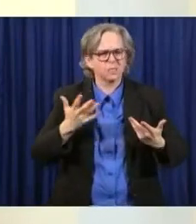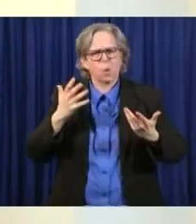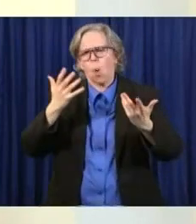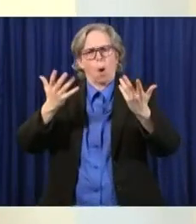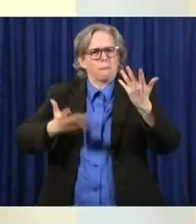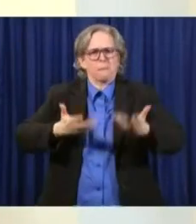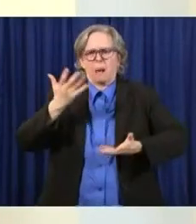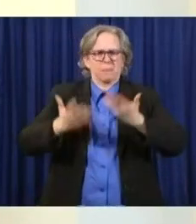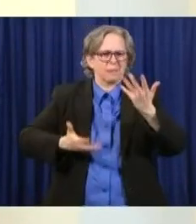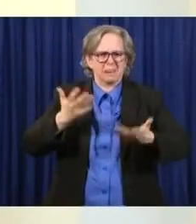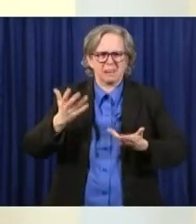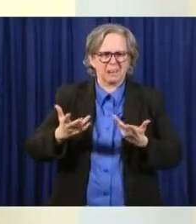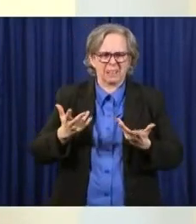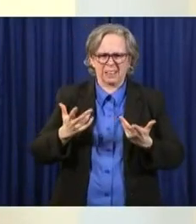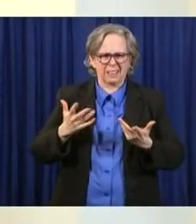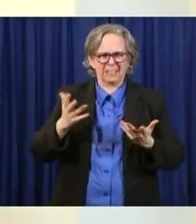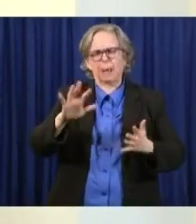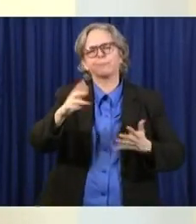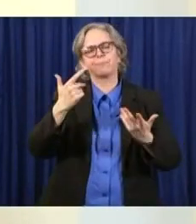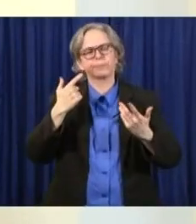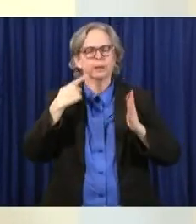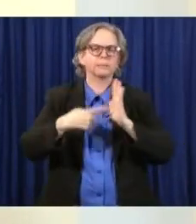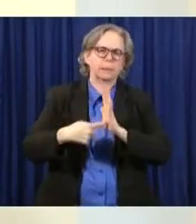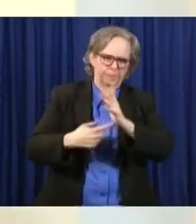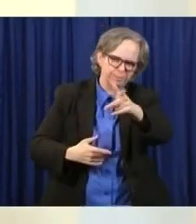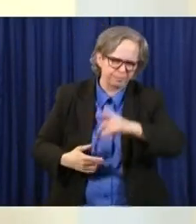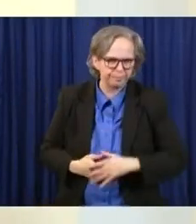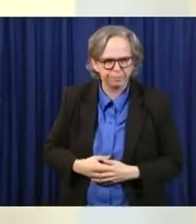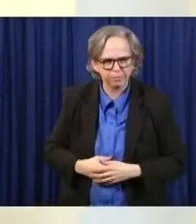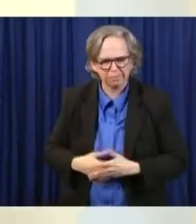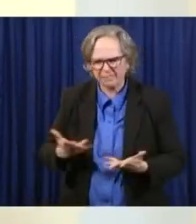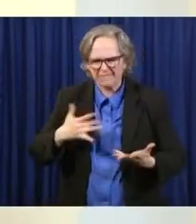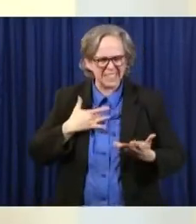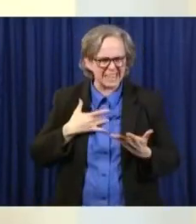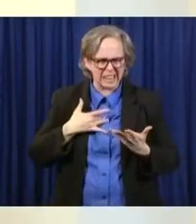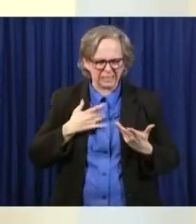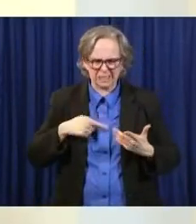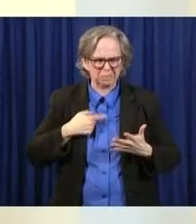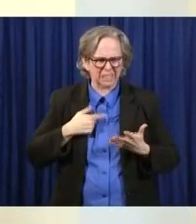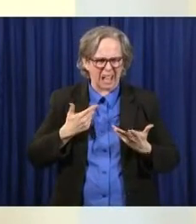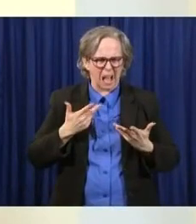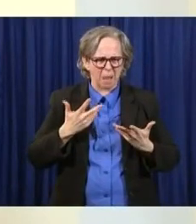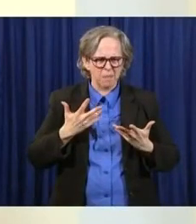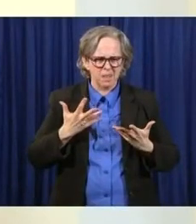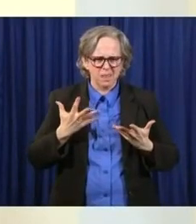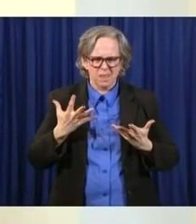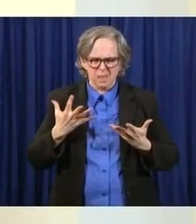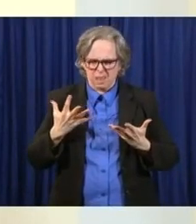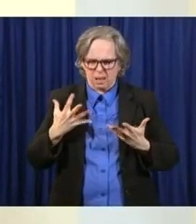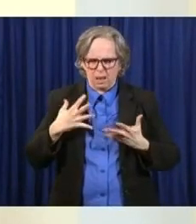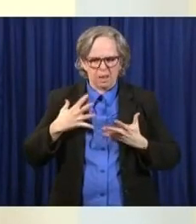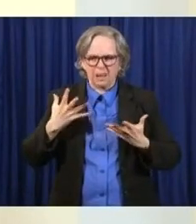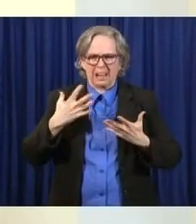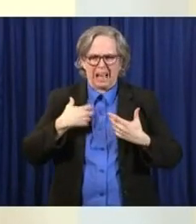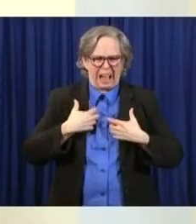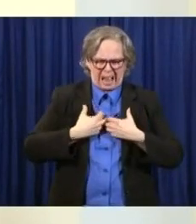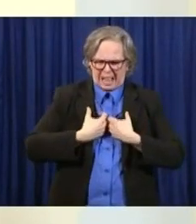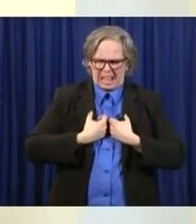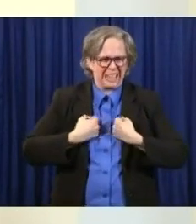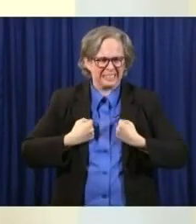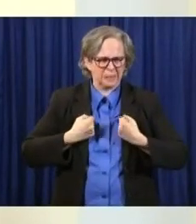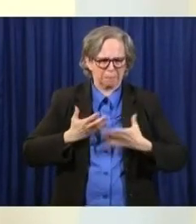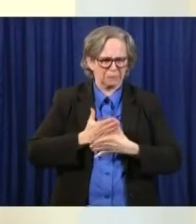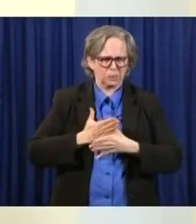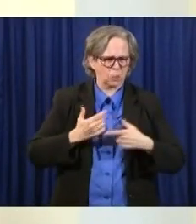thin feeling of being torn apart sometimes. And sometimes in those same moments, even those worst